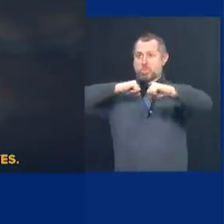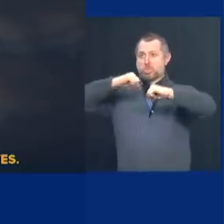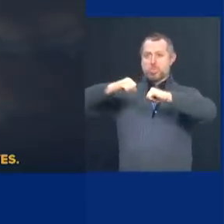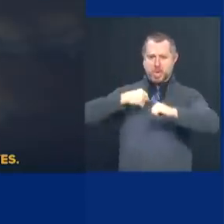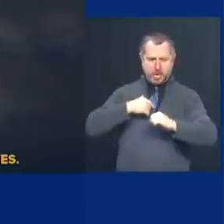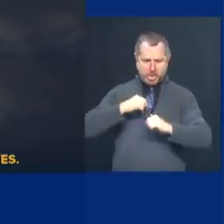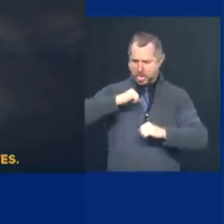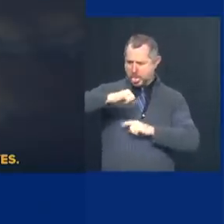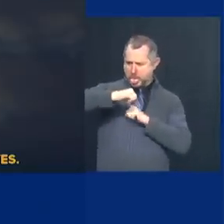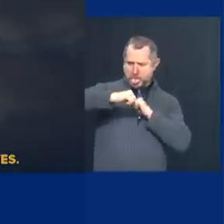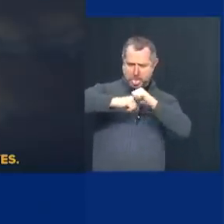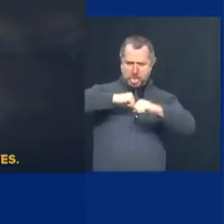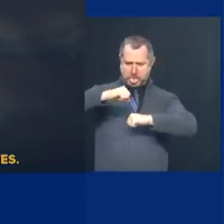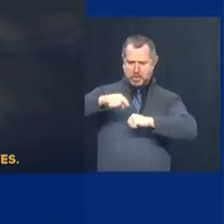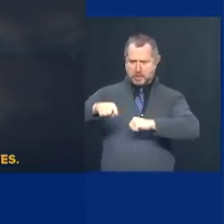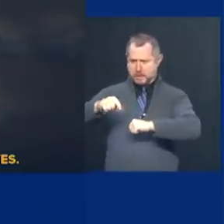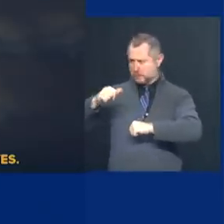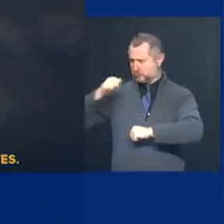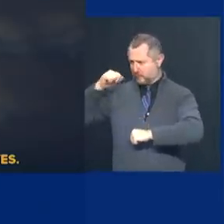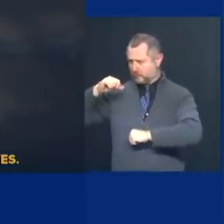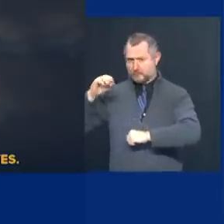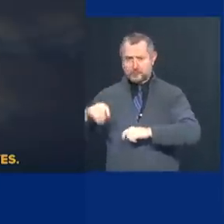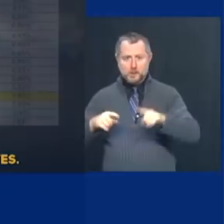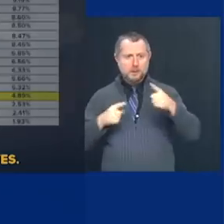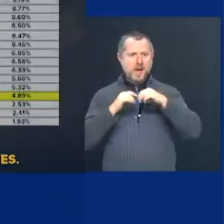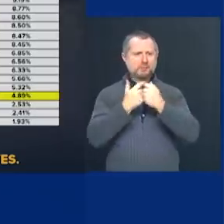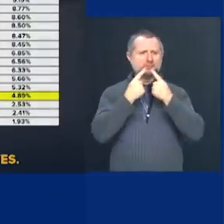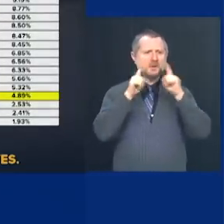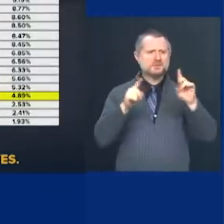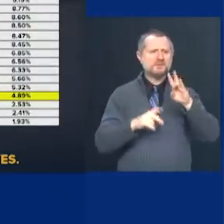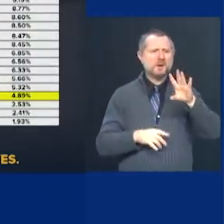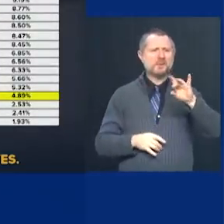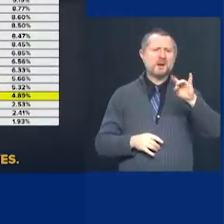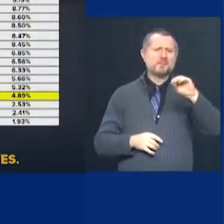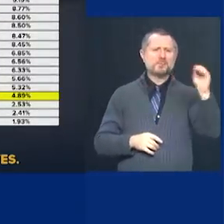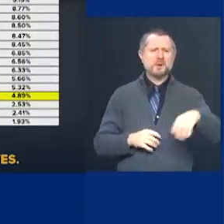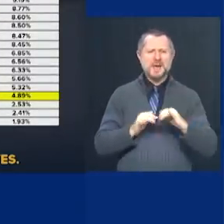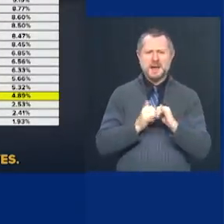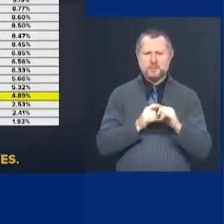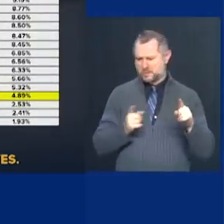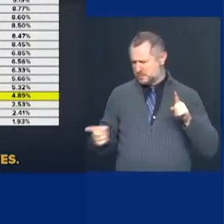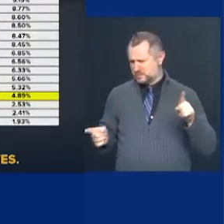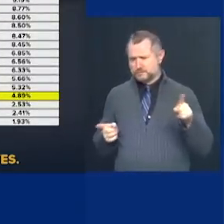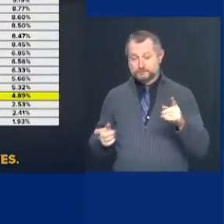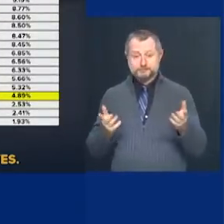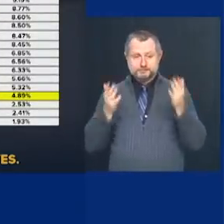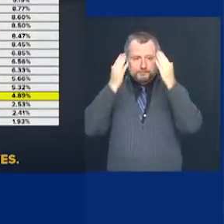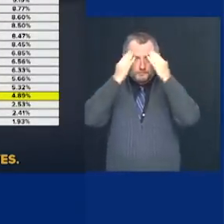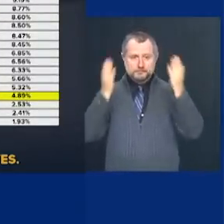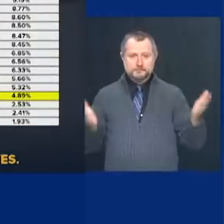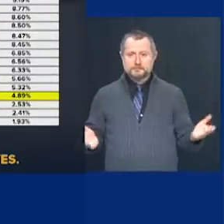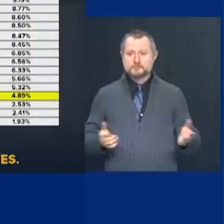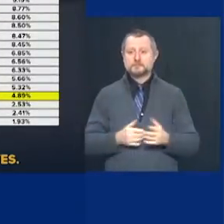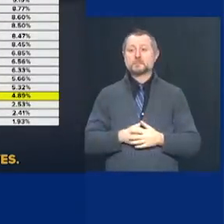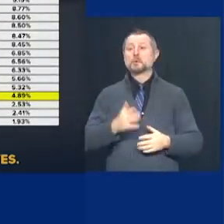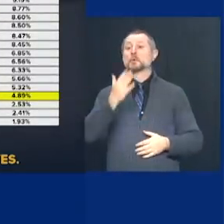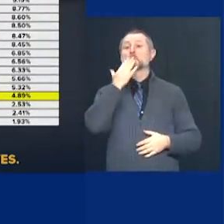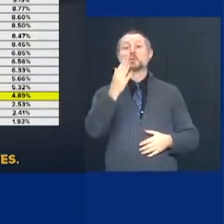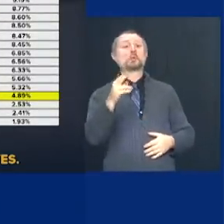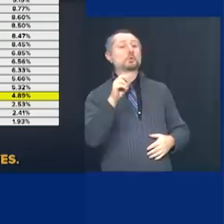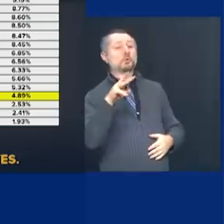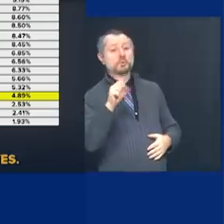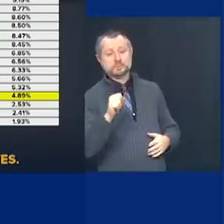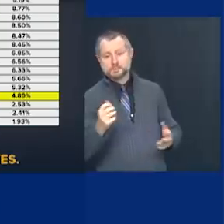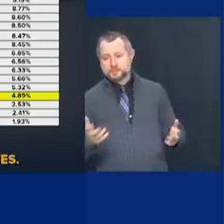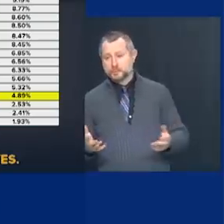If you have 50% saying I'm not taking it, but we have to hit 75 to 80. The good news is New